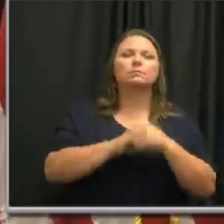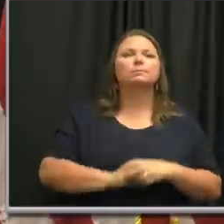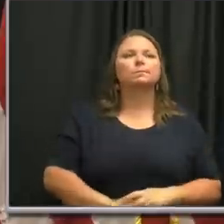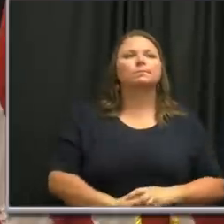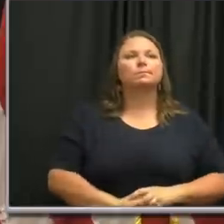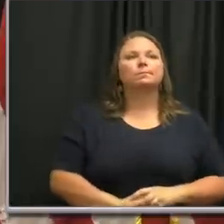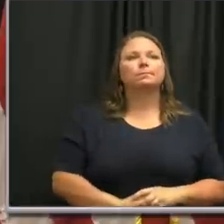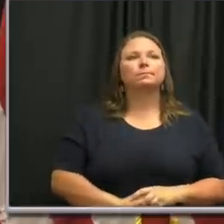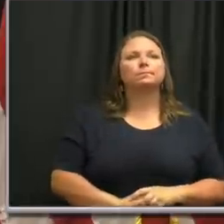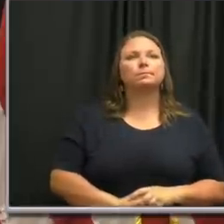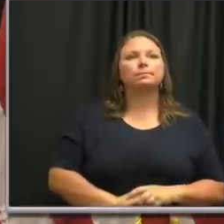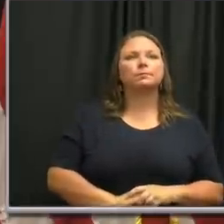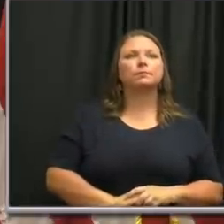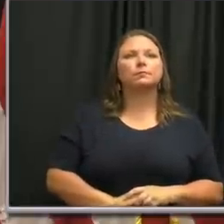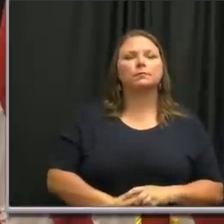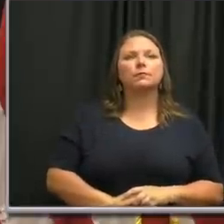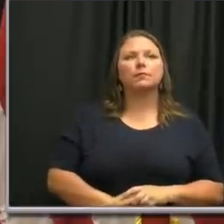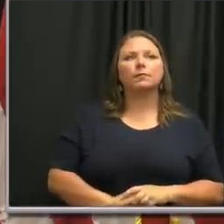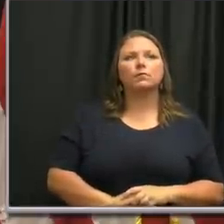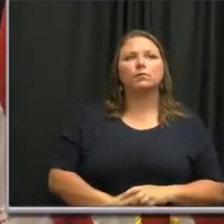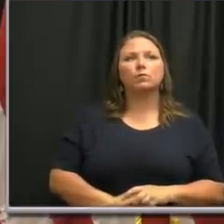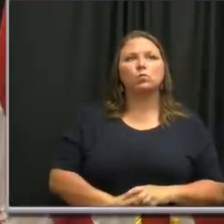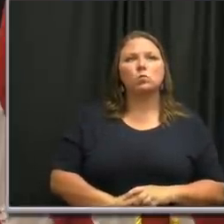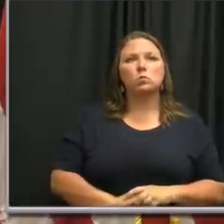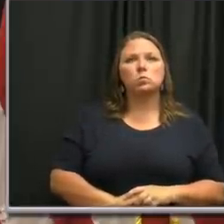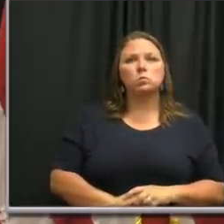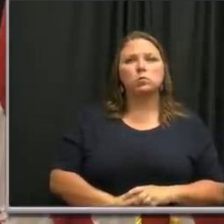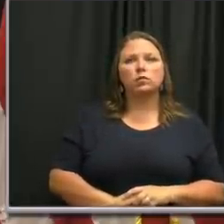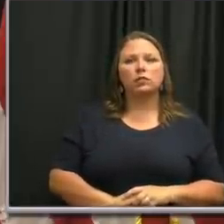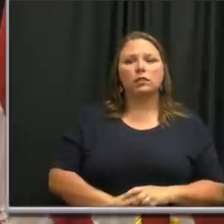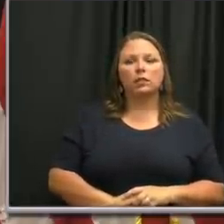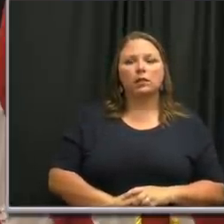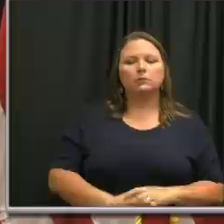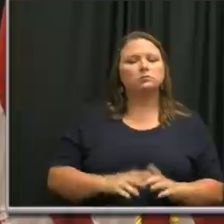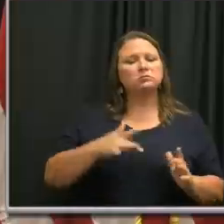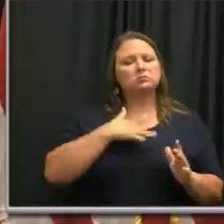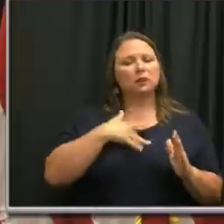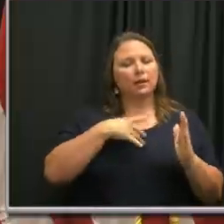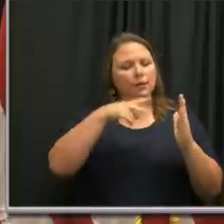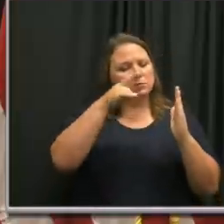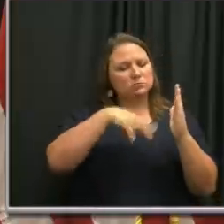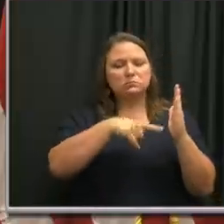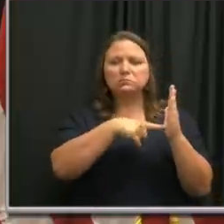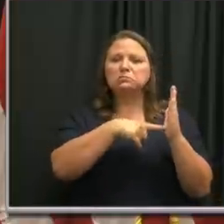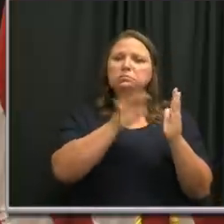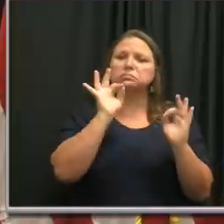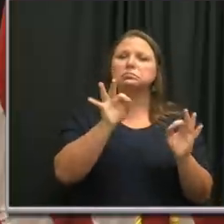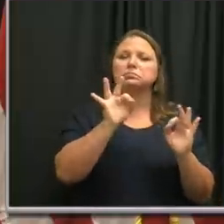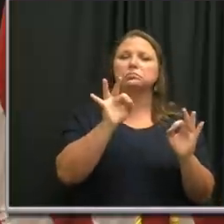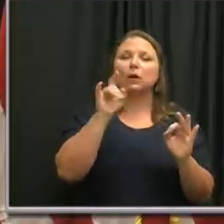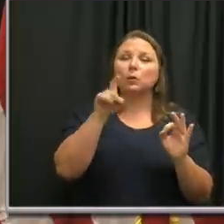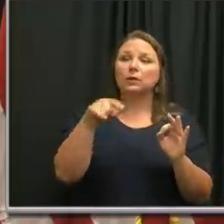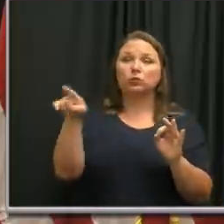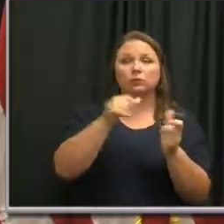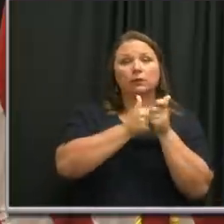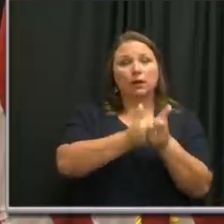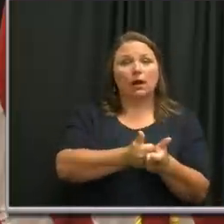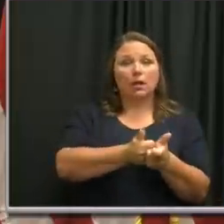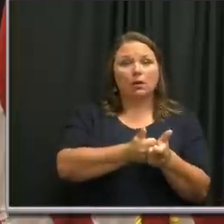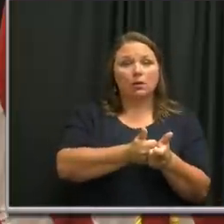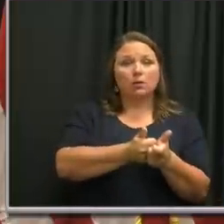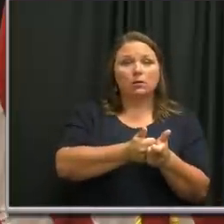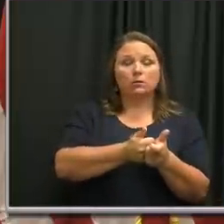Um, no, I mean, I think it's, uh, well written. We needed compliance enforcement.